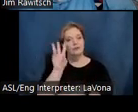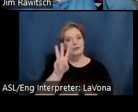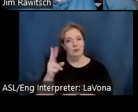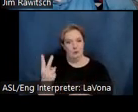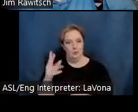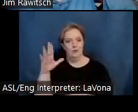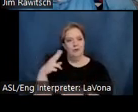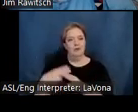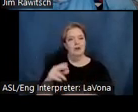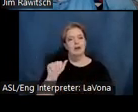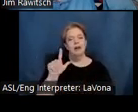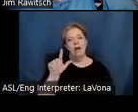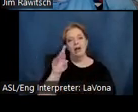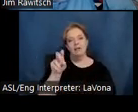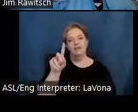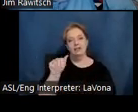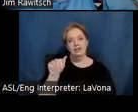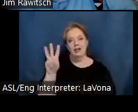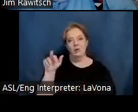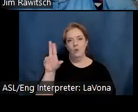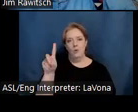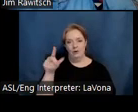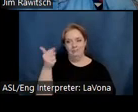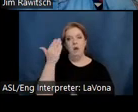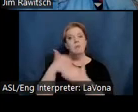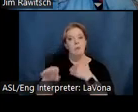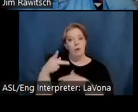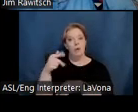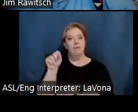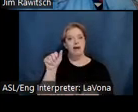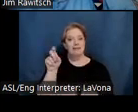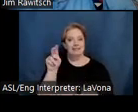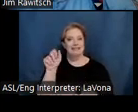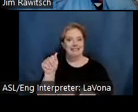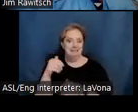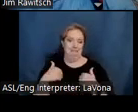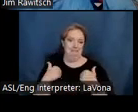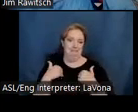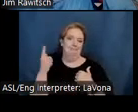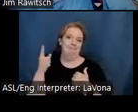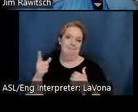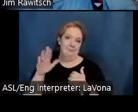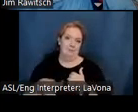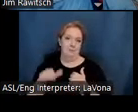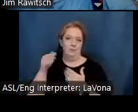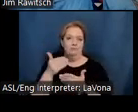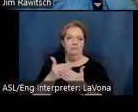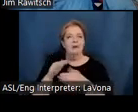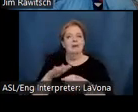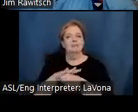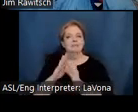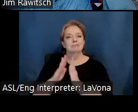Alfreda Ward, born in Pasadena. Her early years were spent nearby in the small town of La Verne,